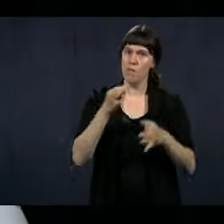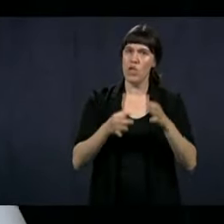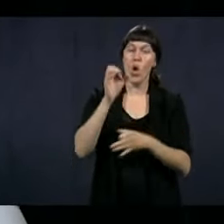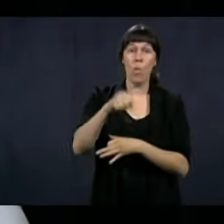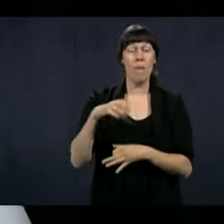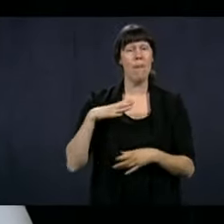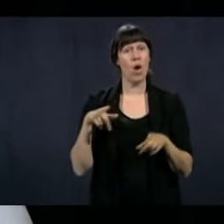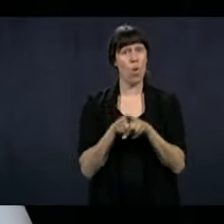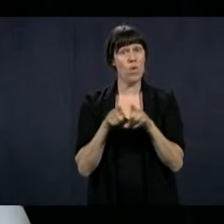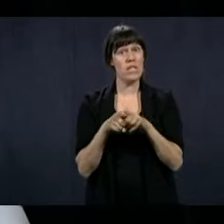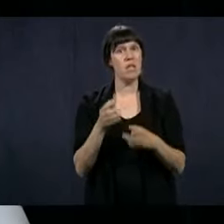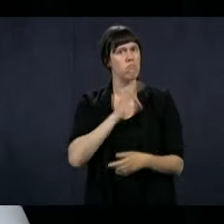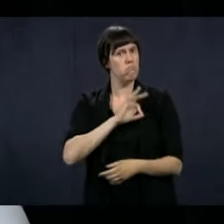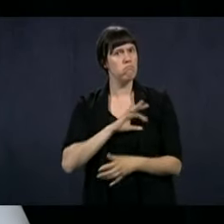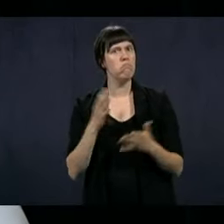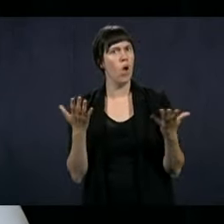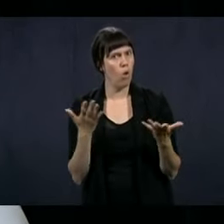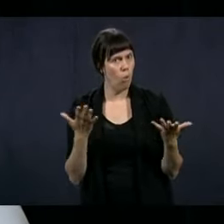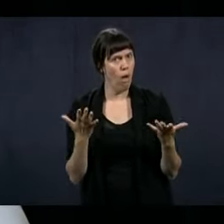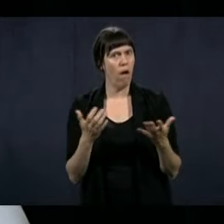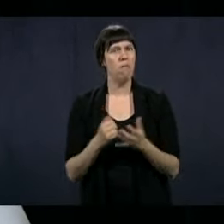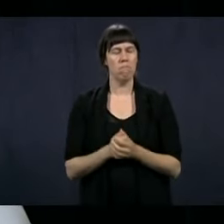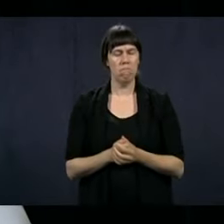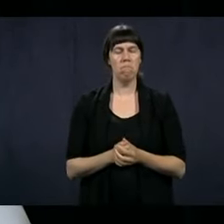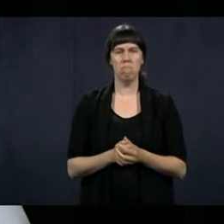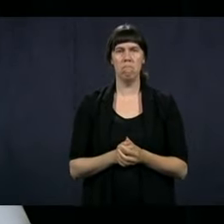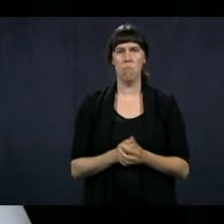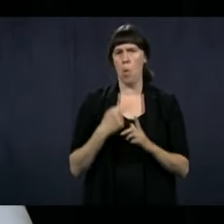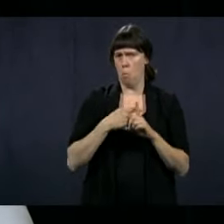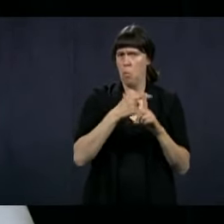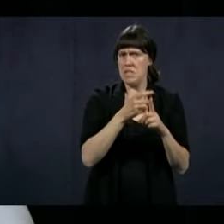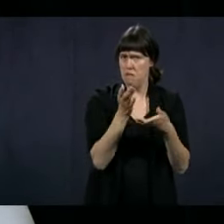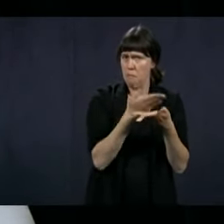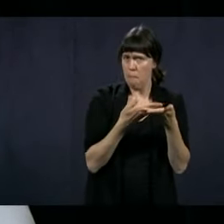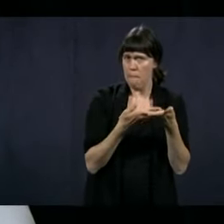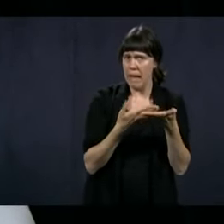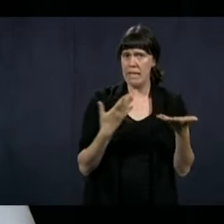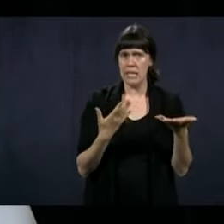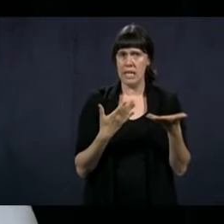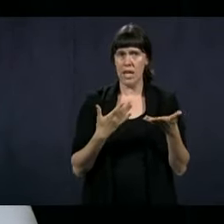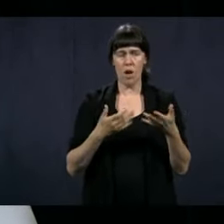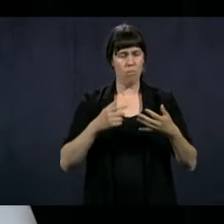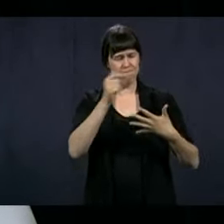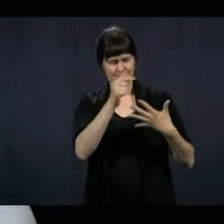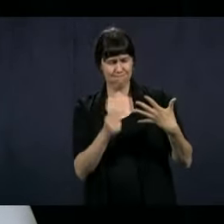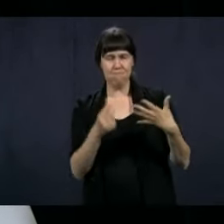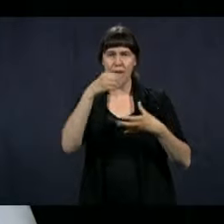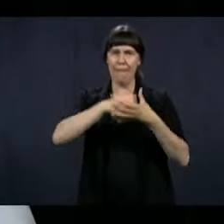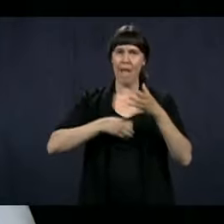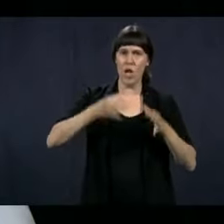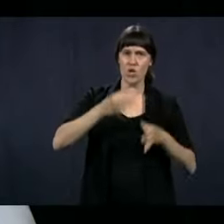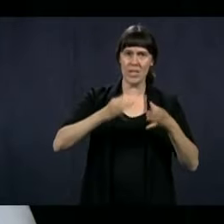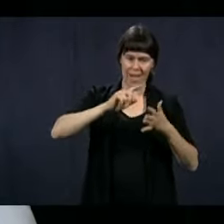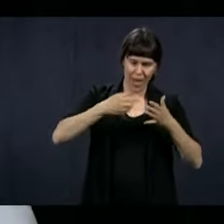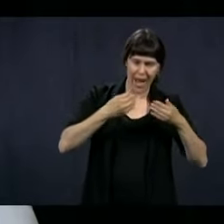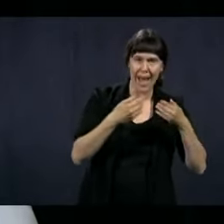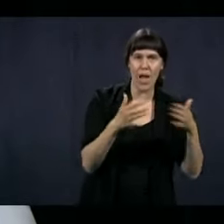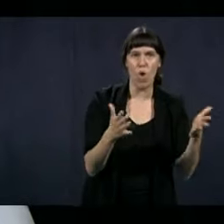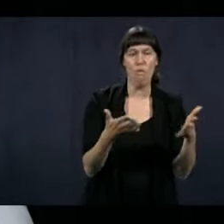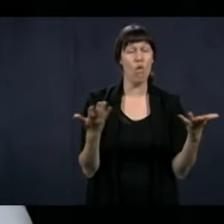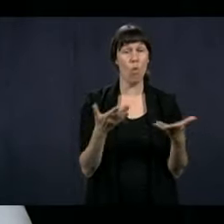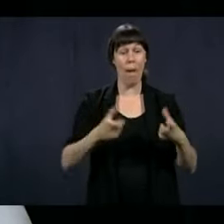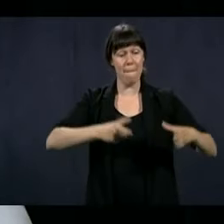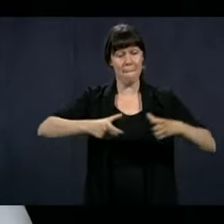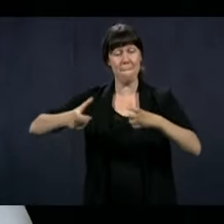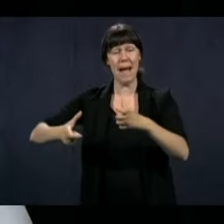but it also created very good opportunities. And the activities, yes, is going to be